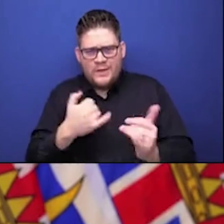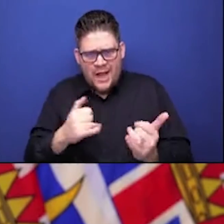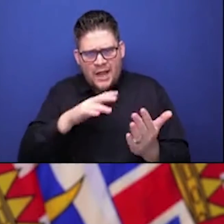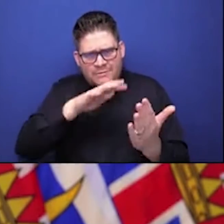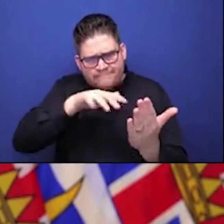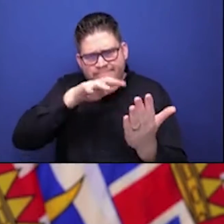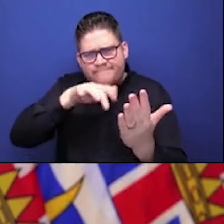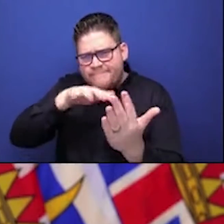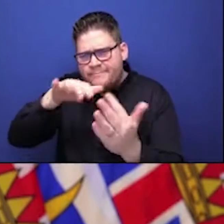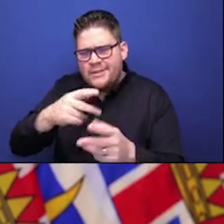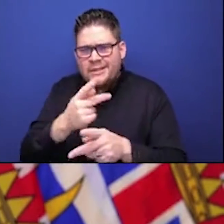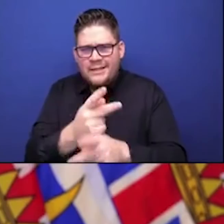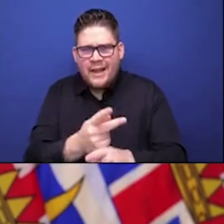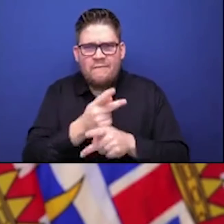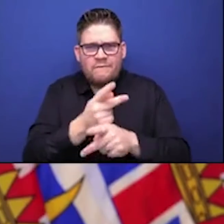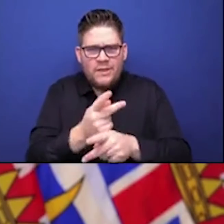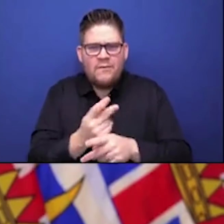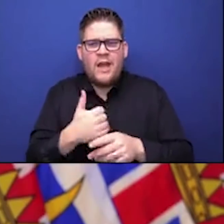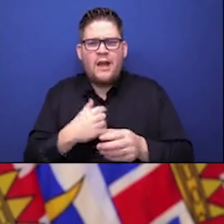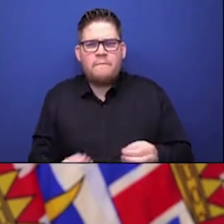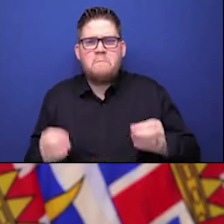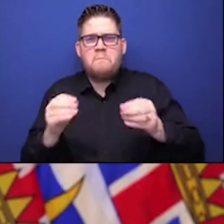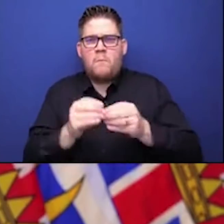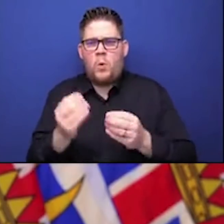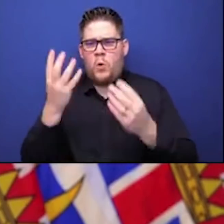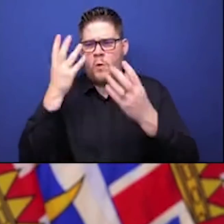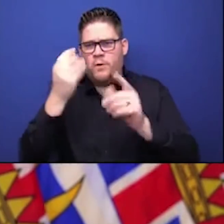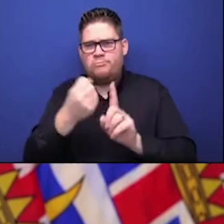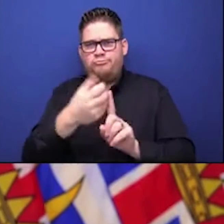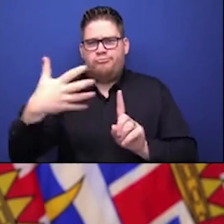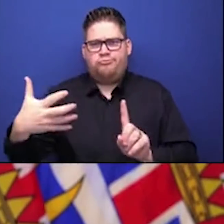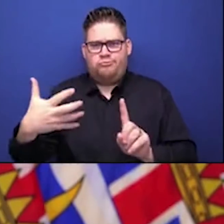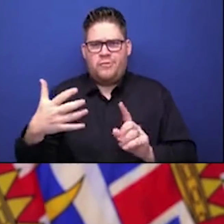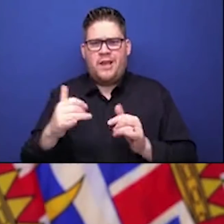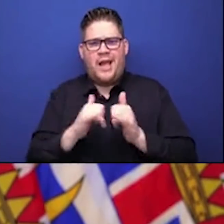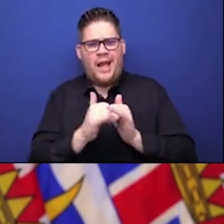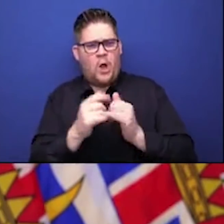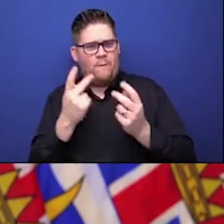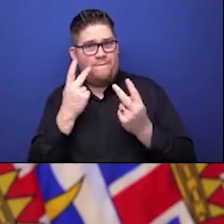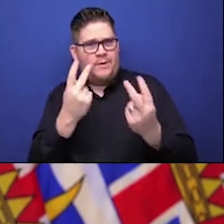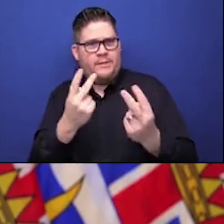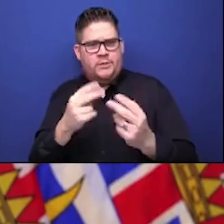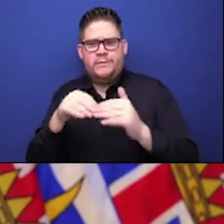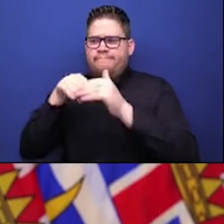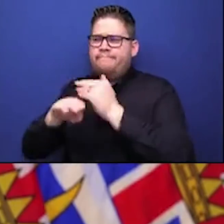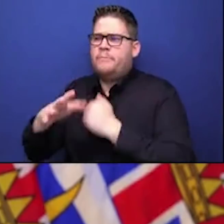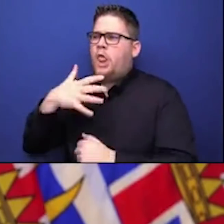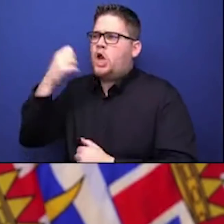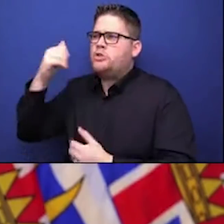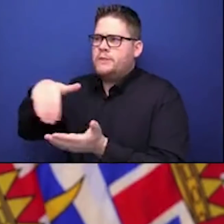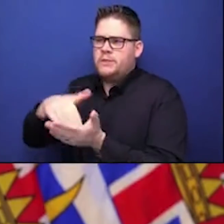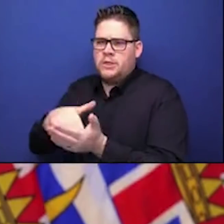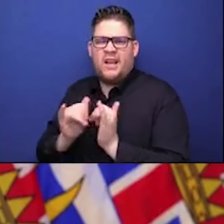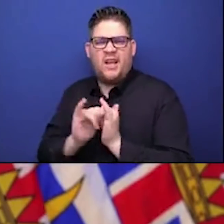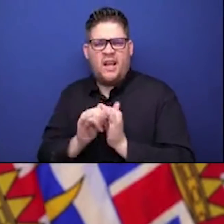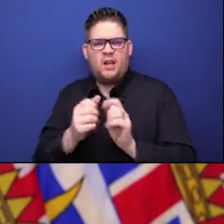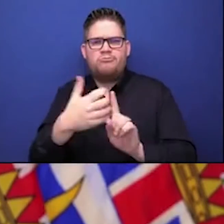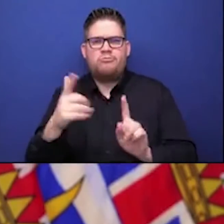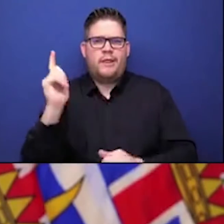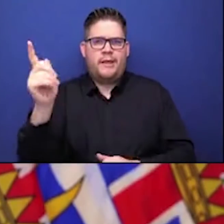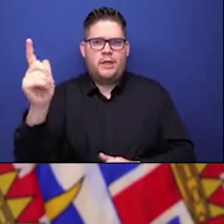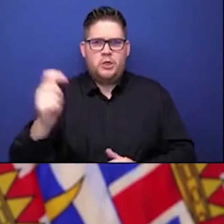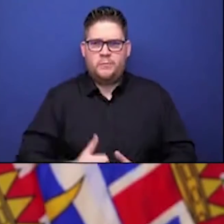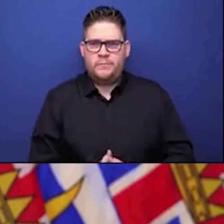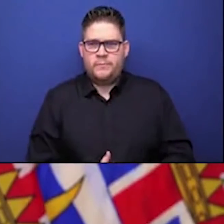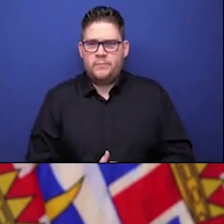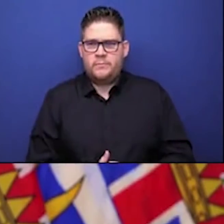will have more information about that very soon. I know everyone is eager to get their vaccine as soon as possible and that is great news as